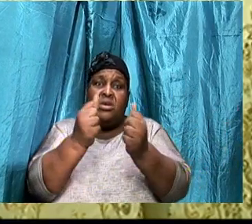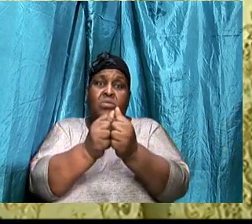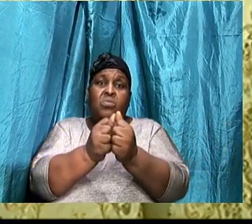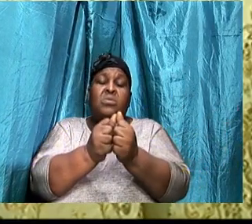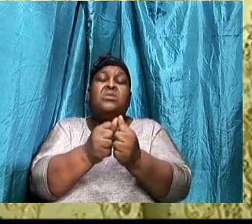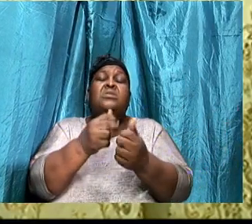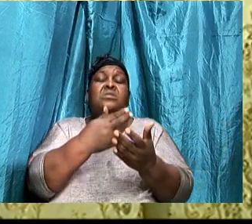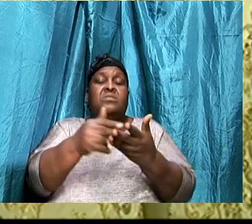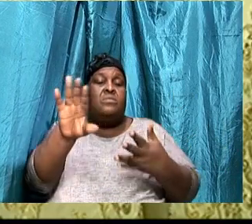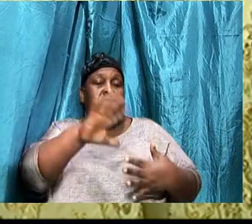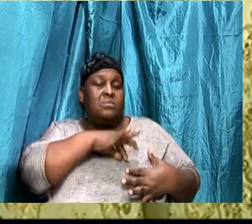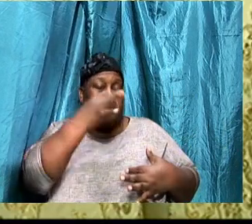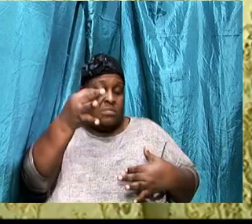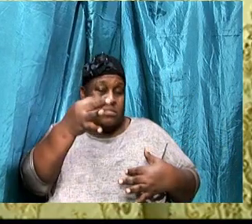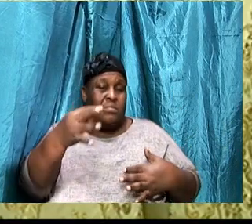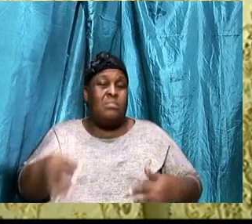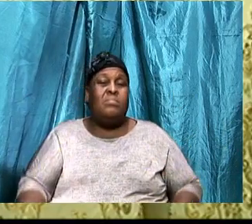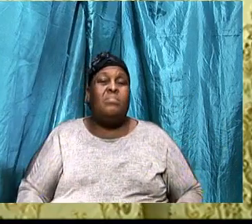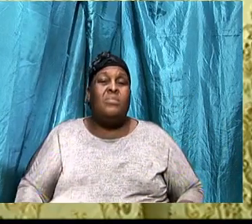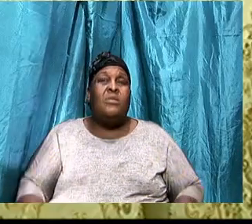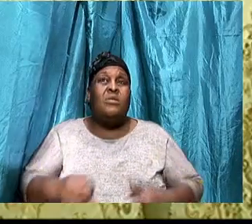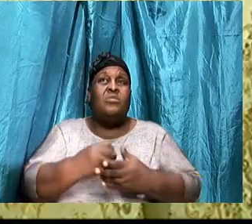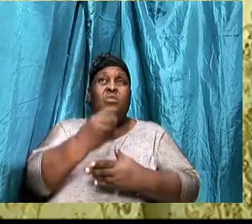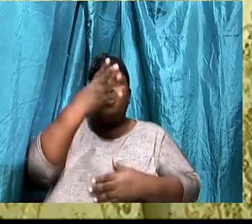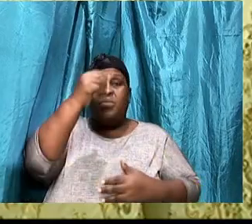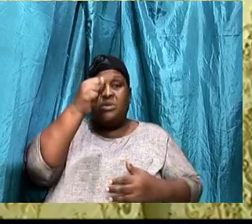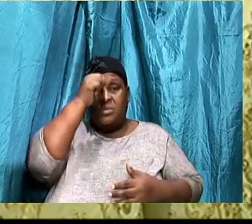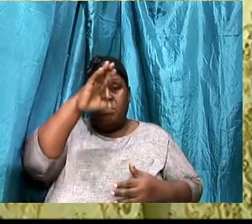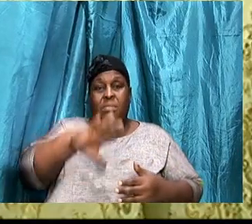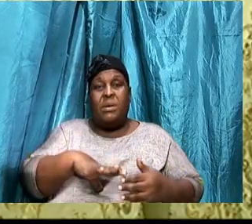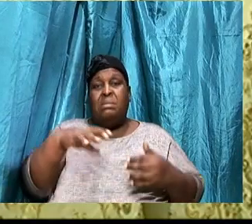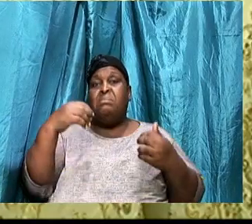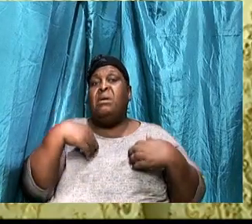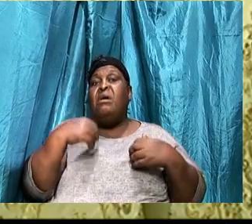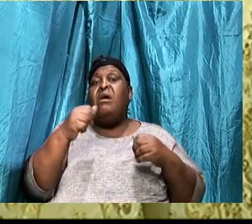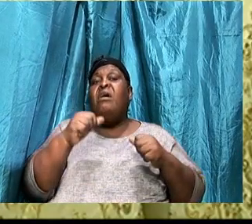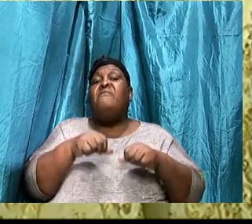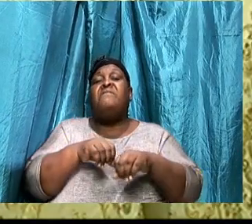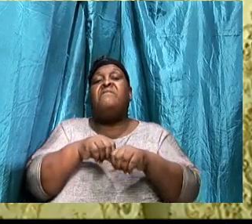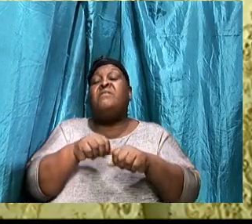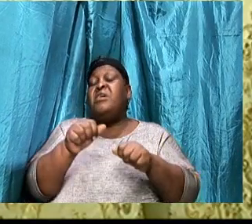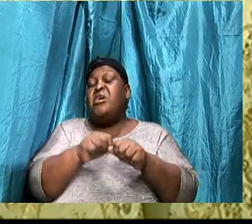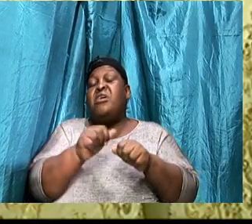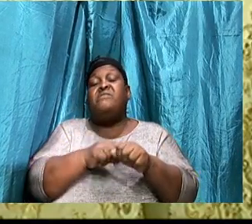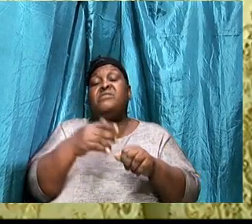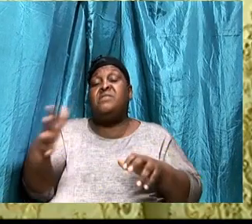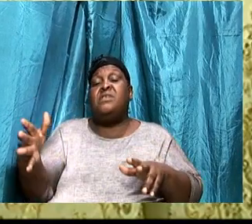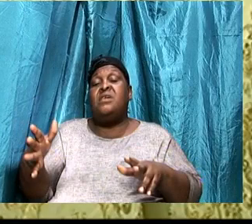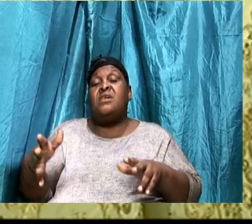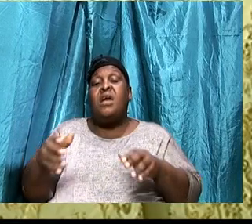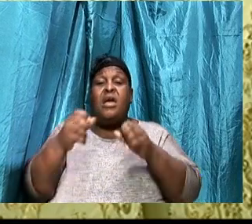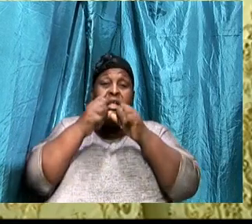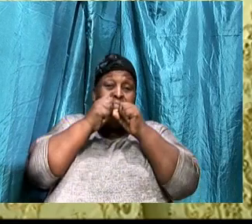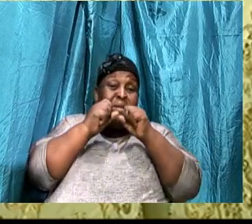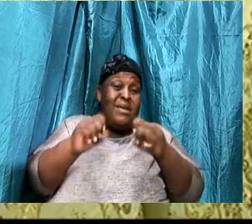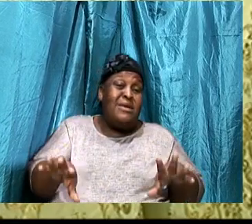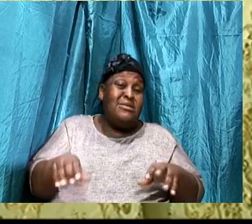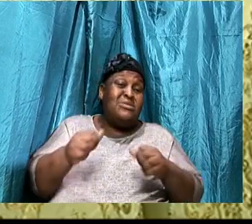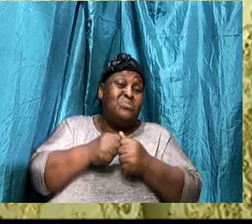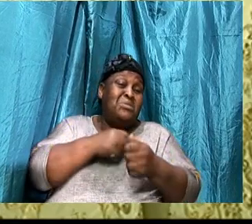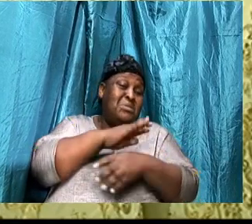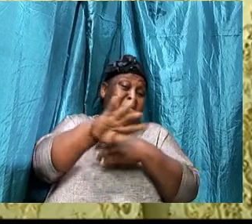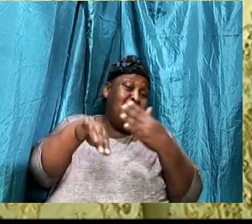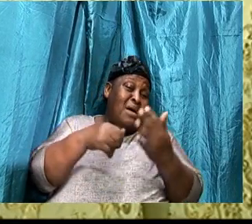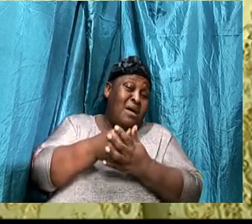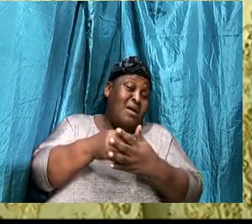Bishop spoke about it, And the rich man, Had everything, But he was blessed, With all spiritual blessing,